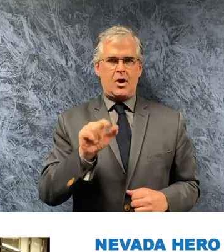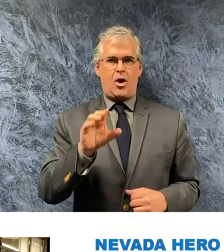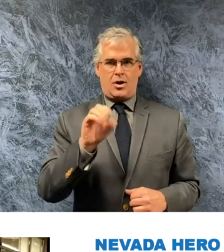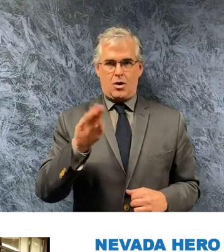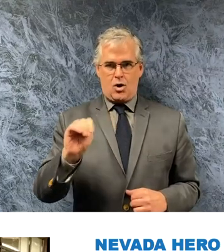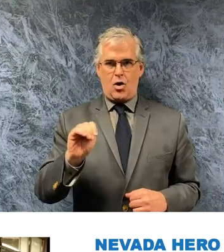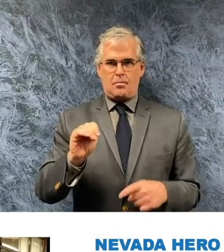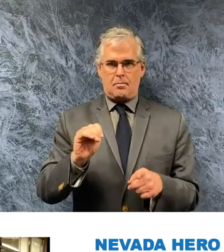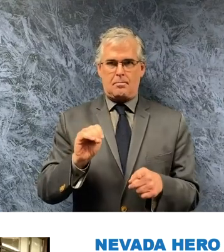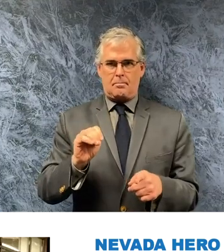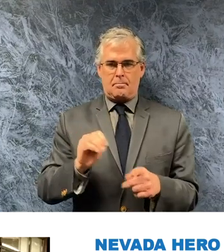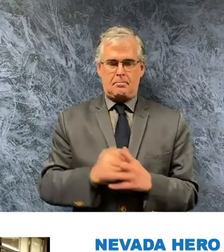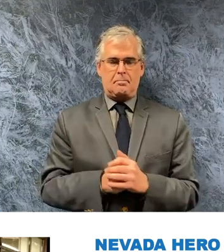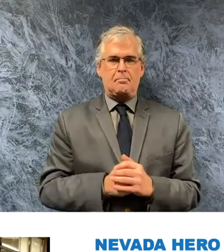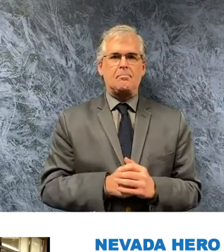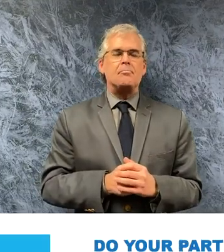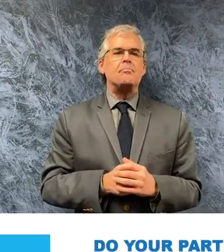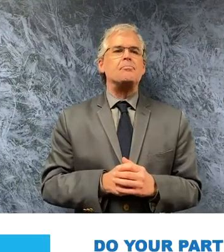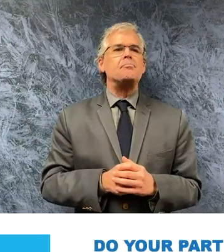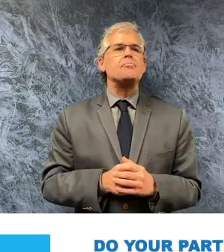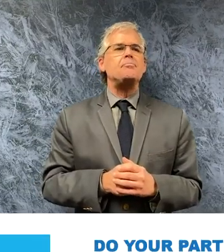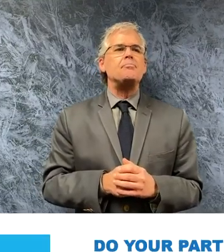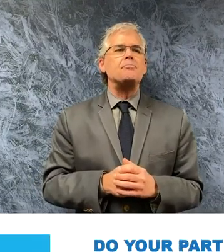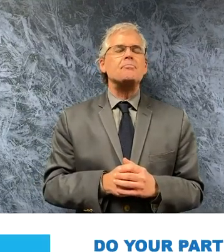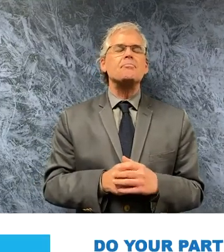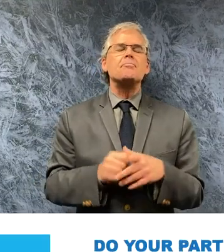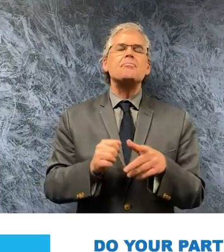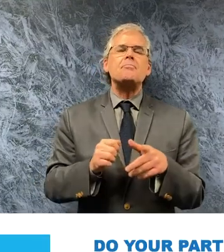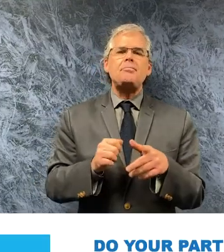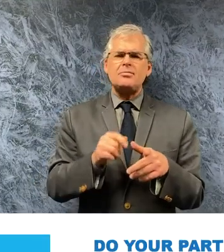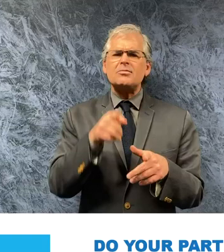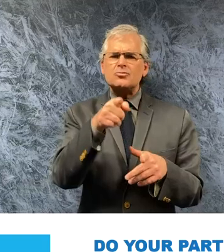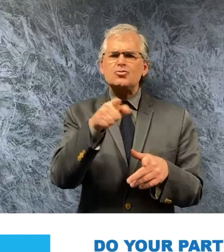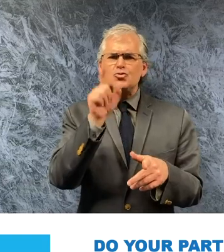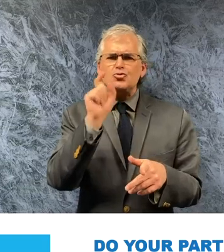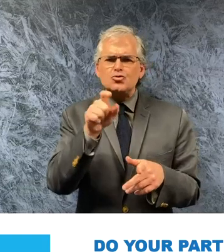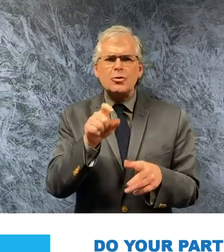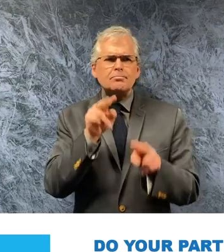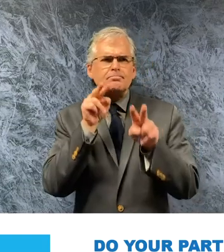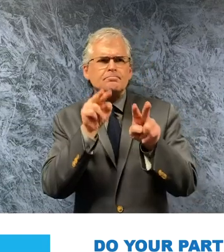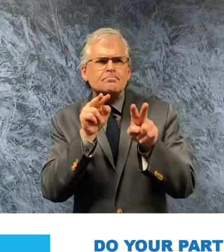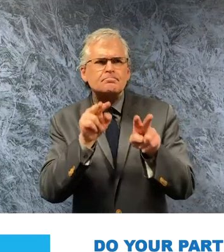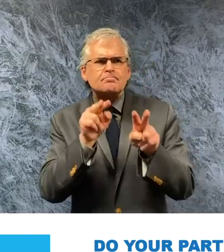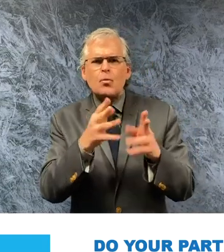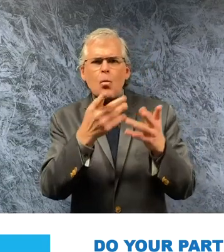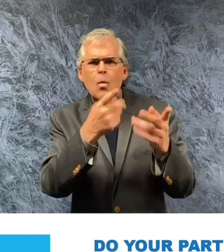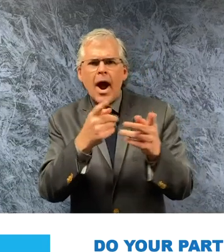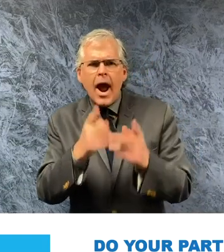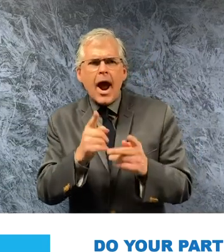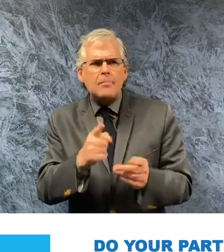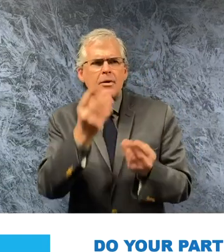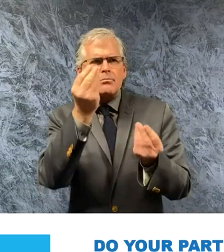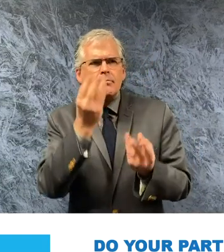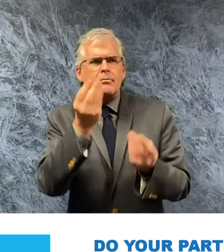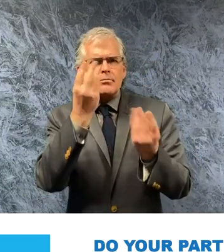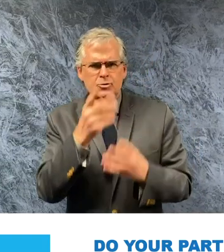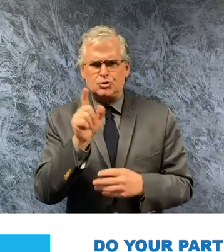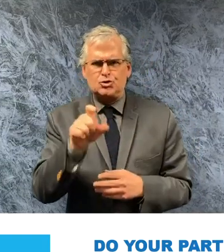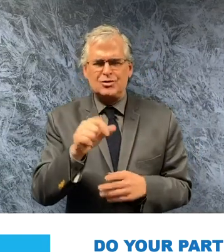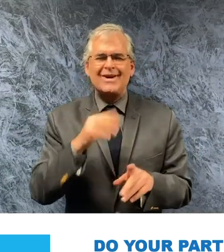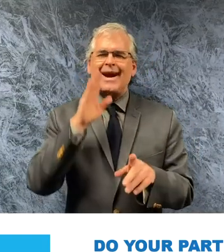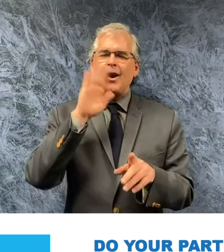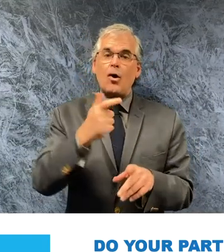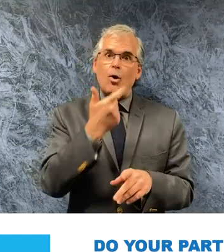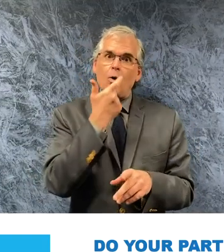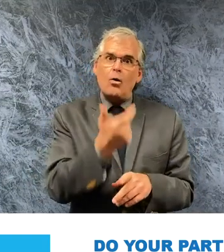do your part to stay informed i know that the deluge of news can be hard